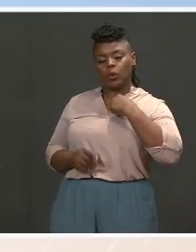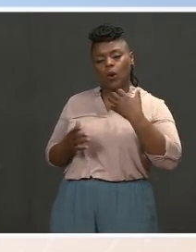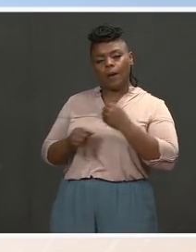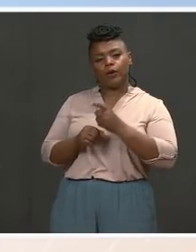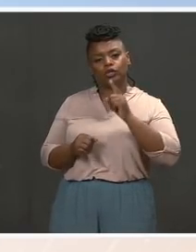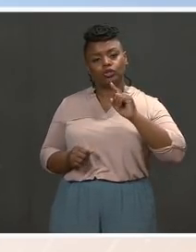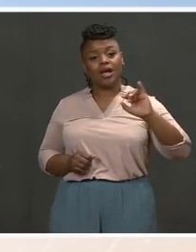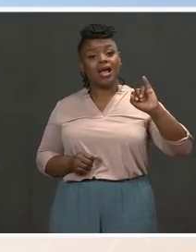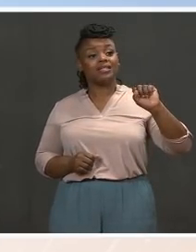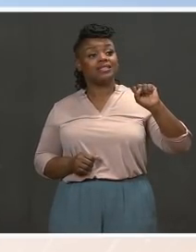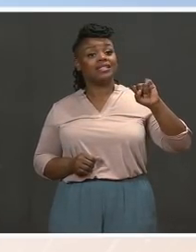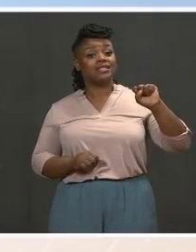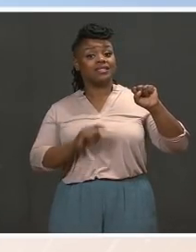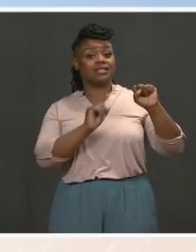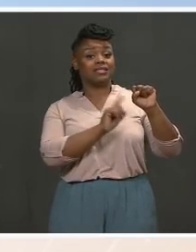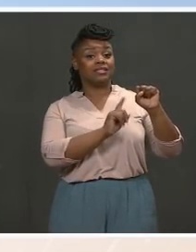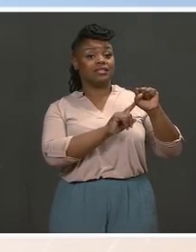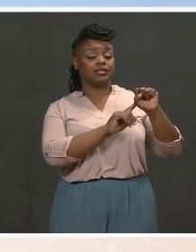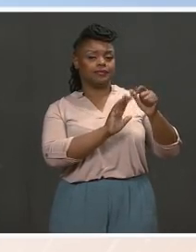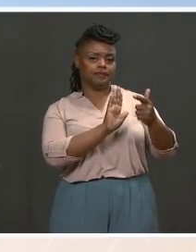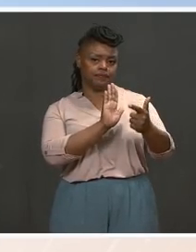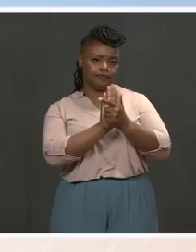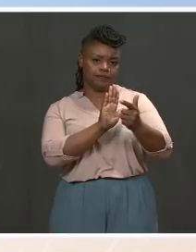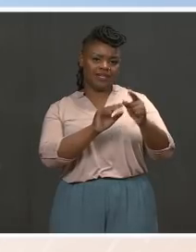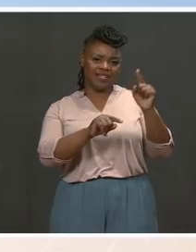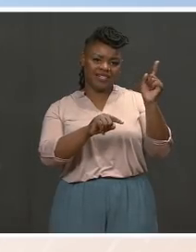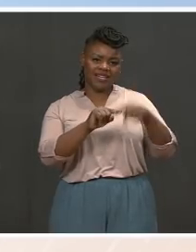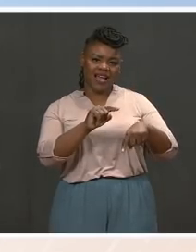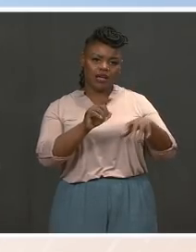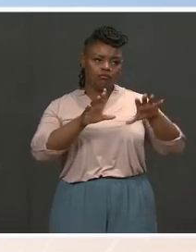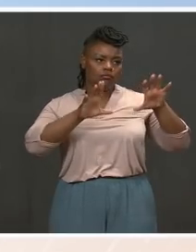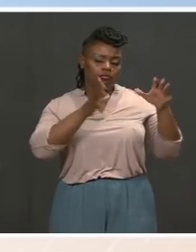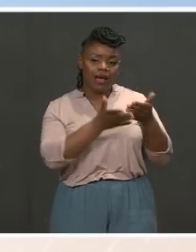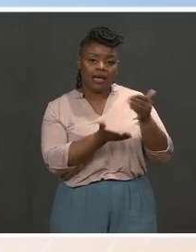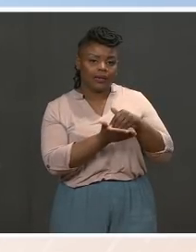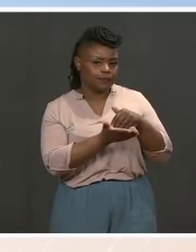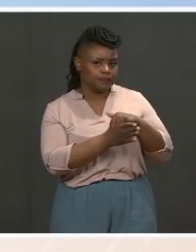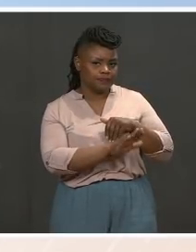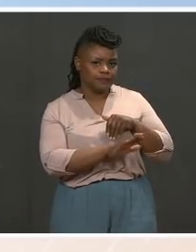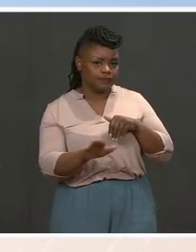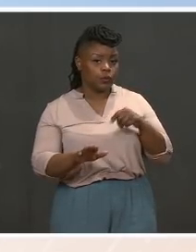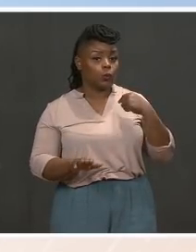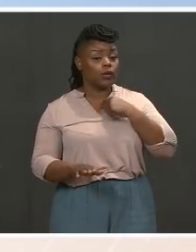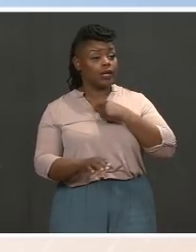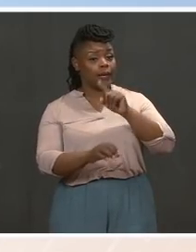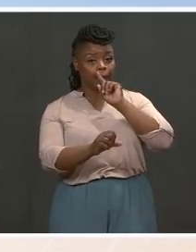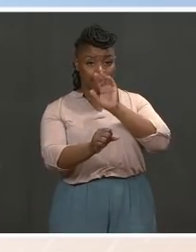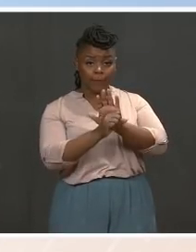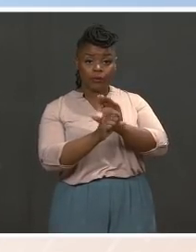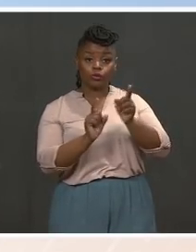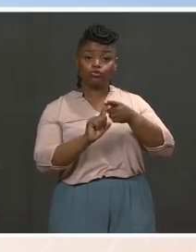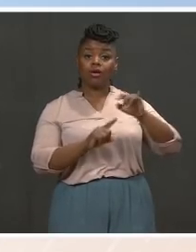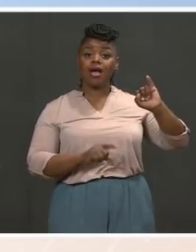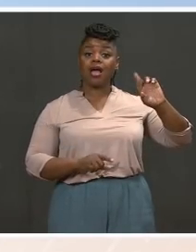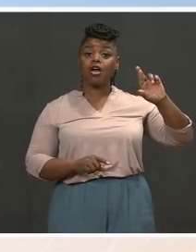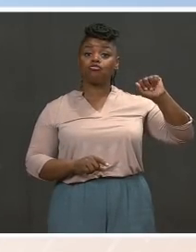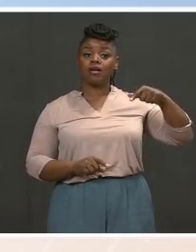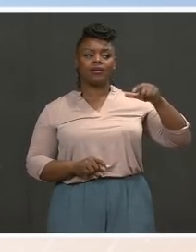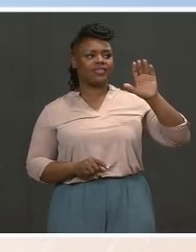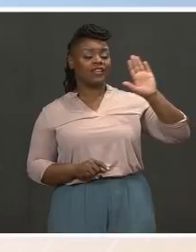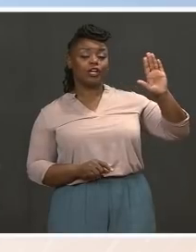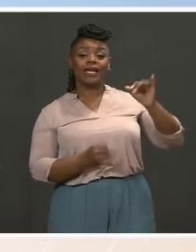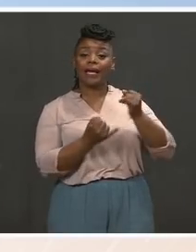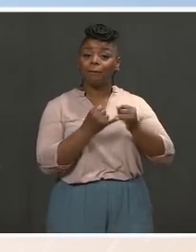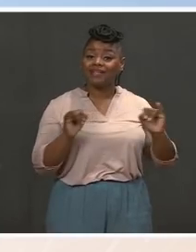And we are committed first and foremost to Iraq's sovereignty. We look forward to these important discussions with Iraqi leaders on the future of our